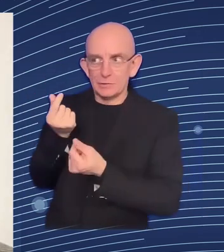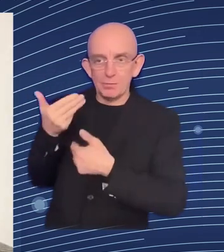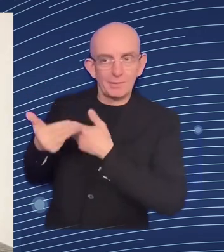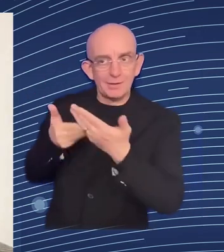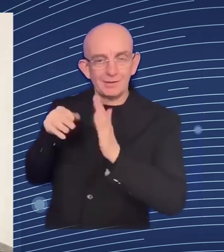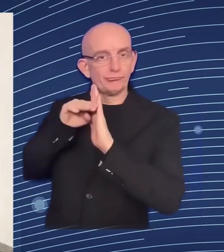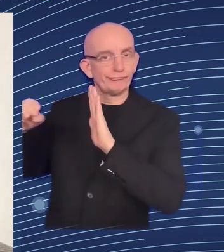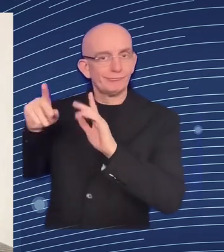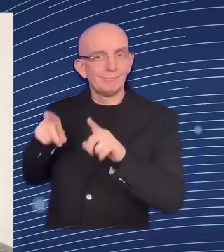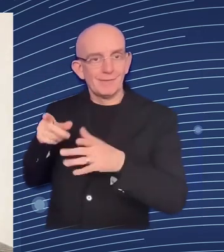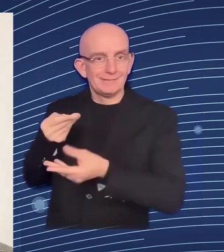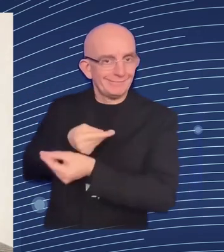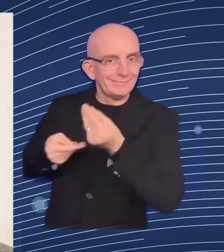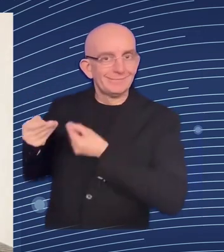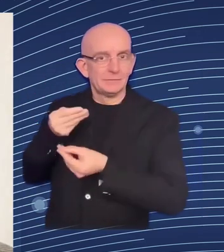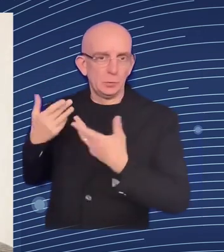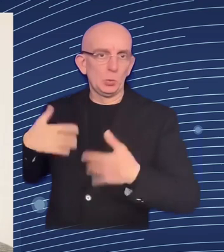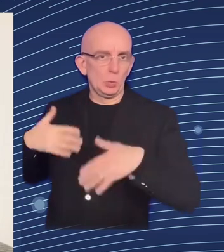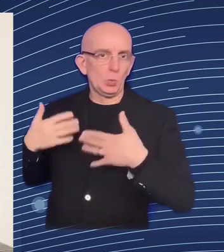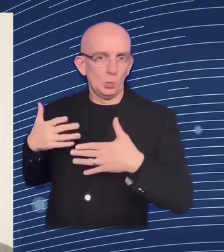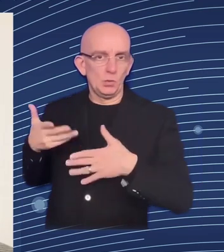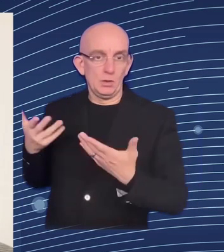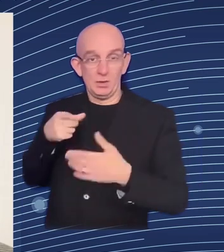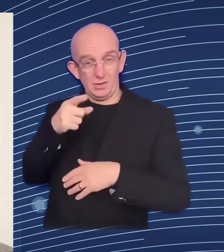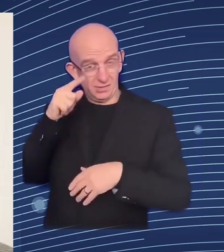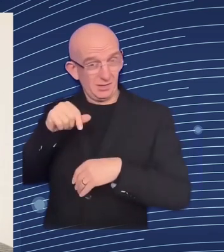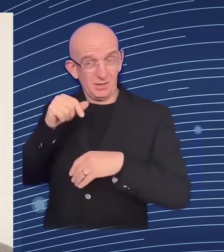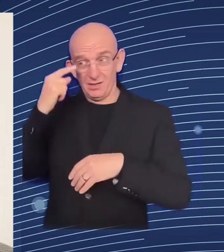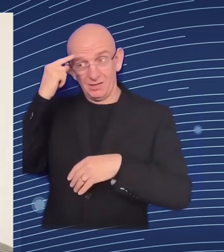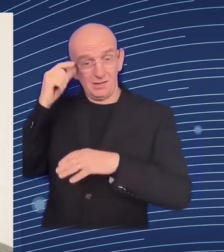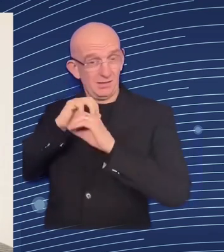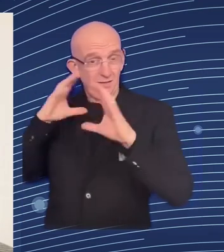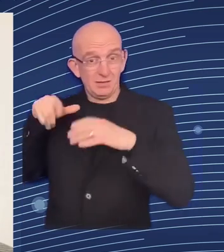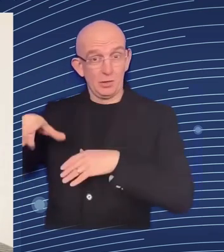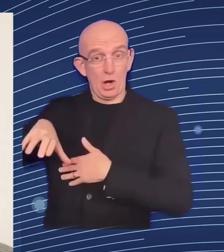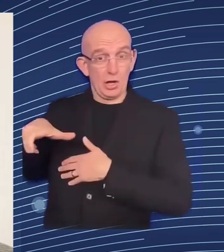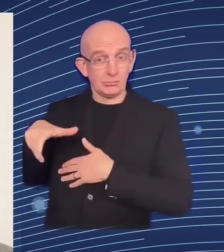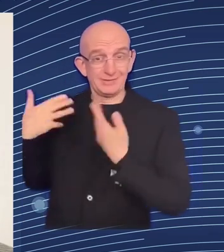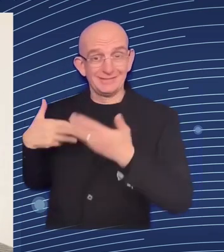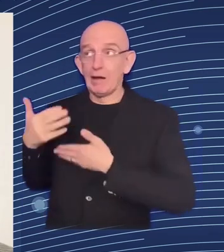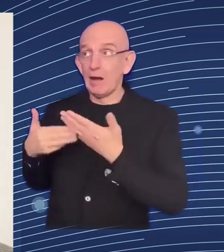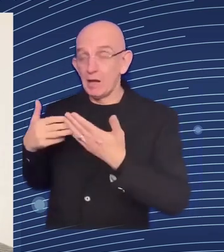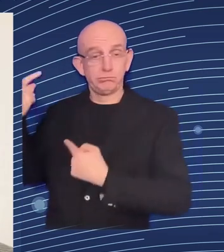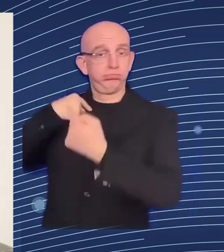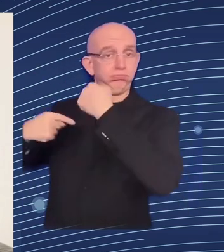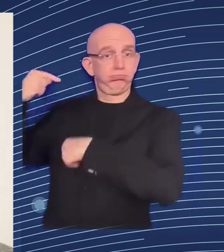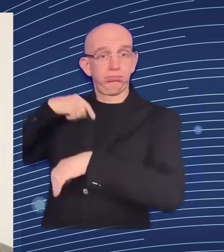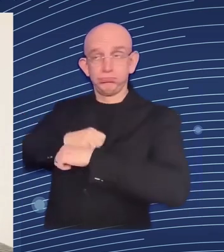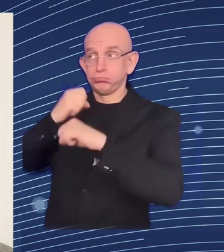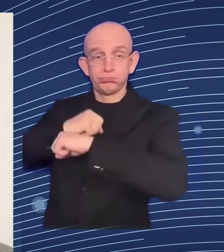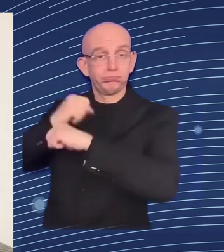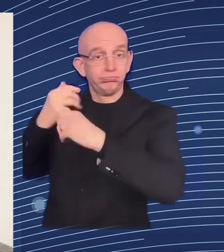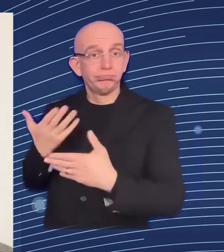finally infrastructures are destroyed where also a lot of people have left for security